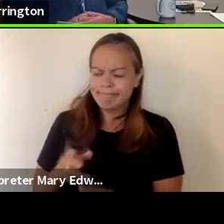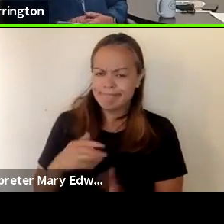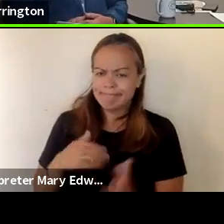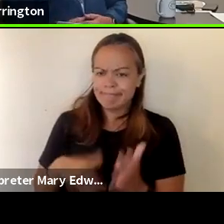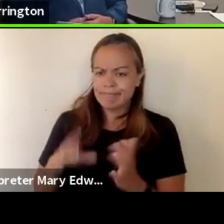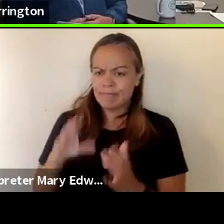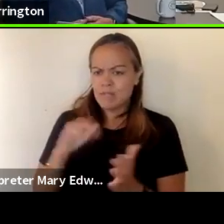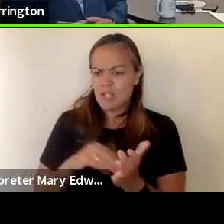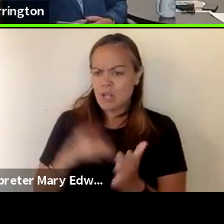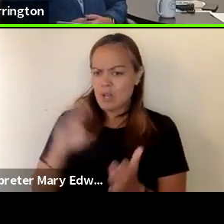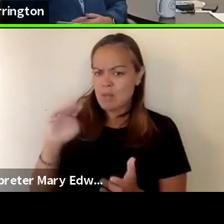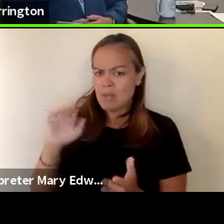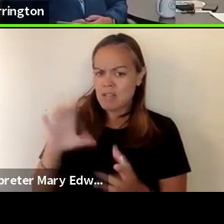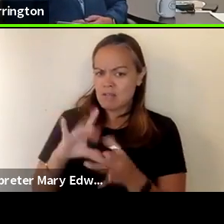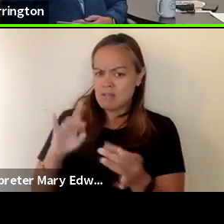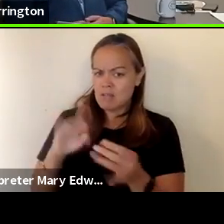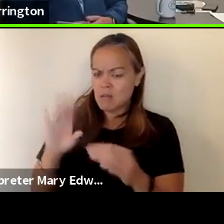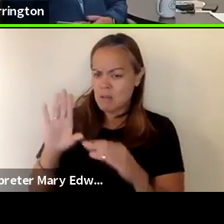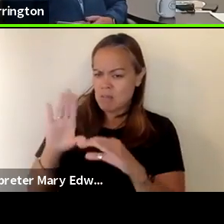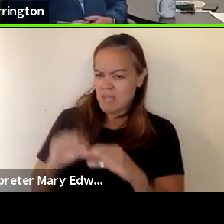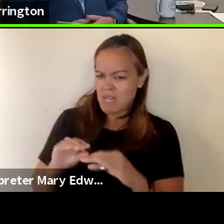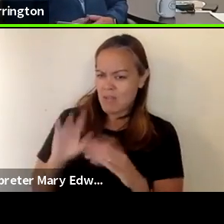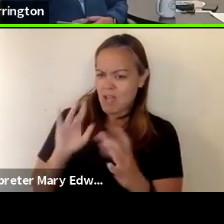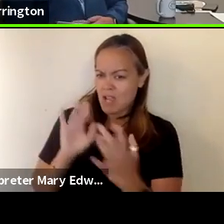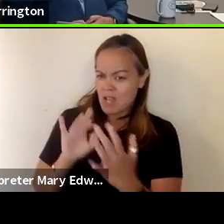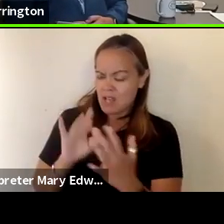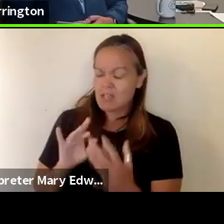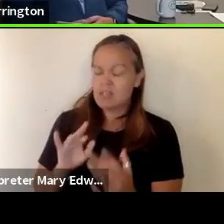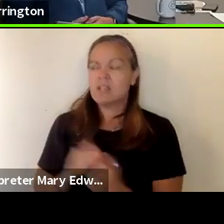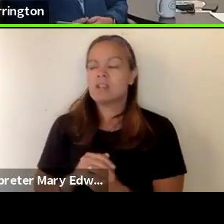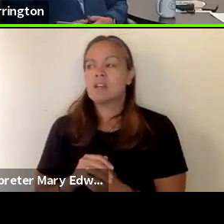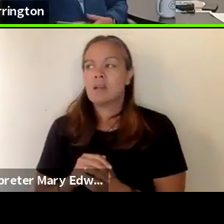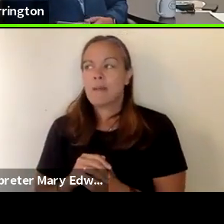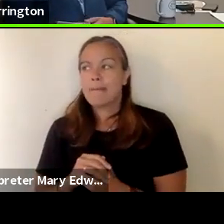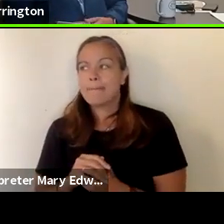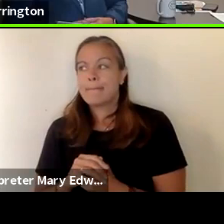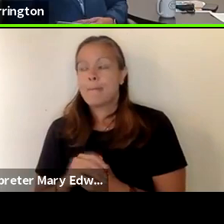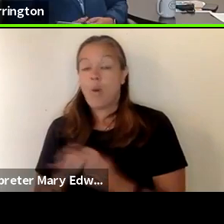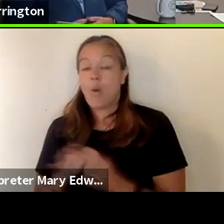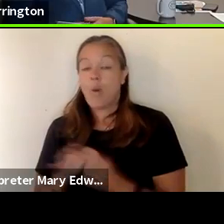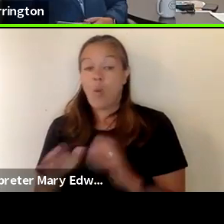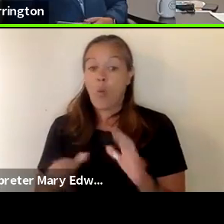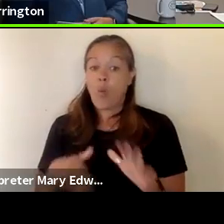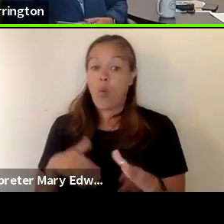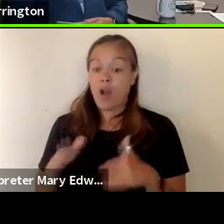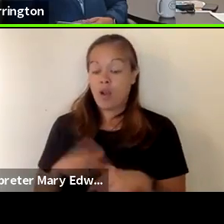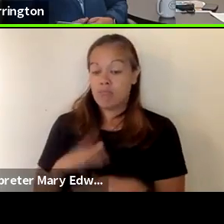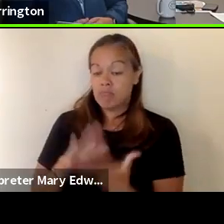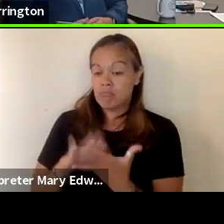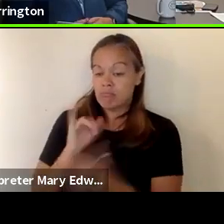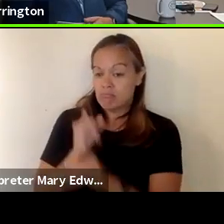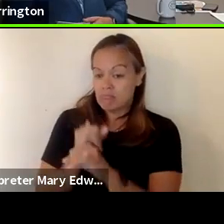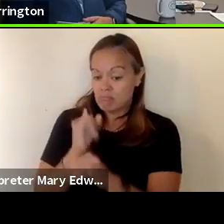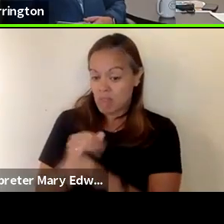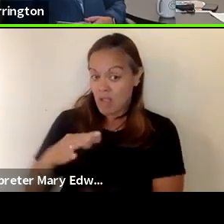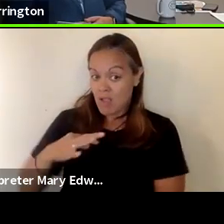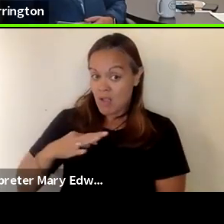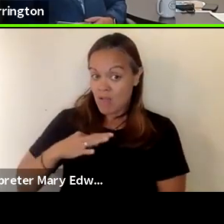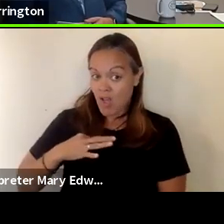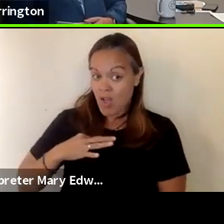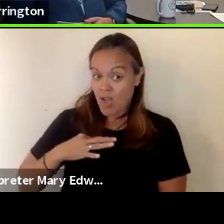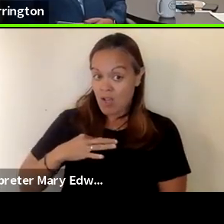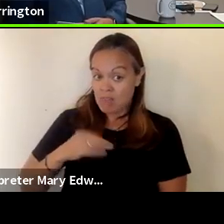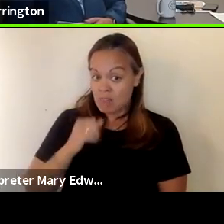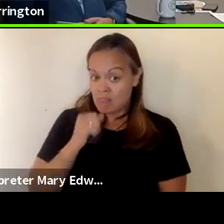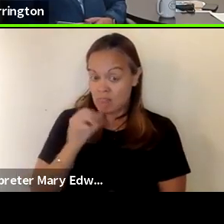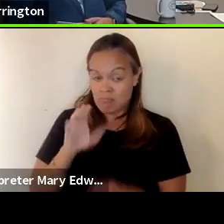uh dr mace's comment about minimize the contact walking on a school campus and volunteering is not going to